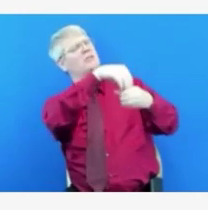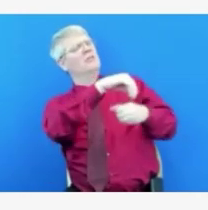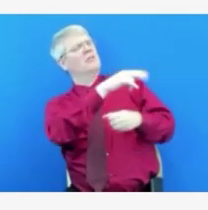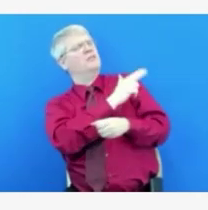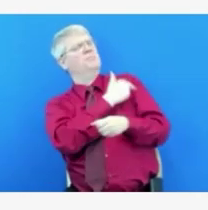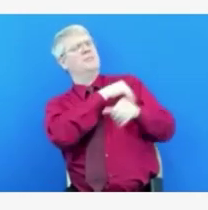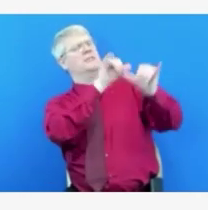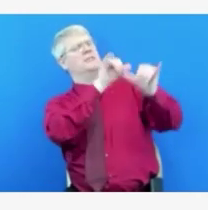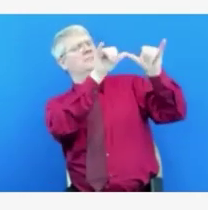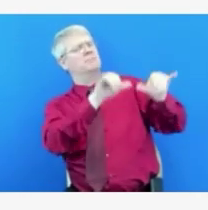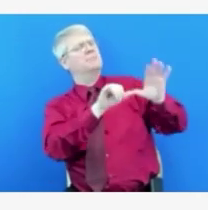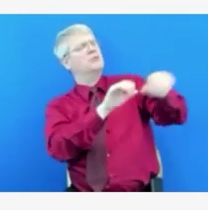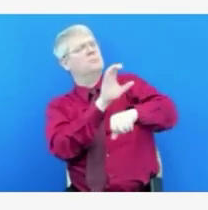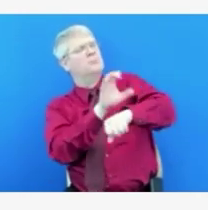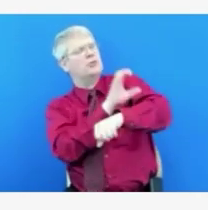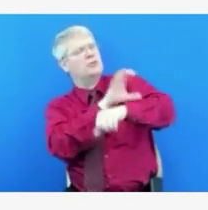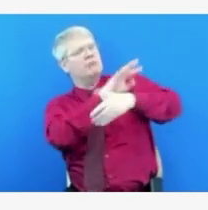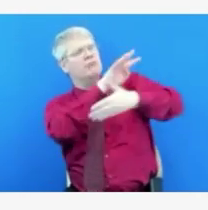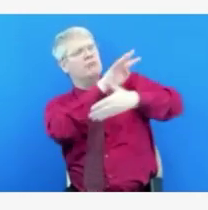Dr. Turner and Dr. Nemerson.